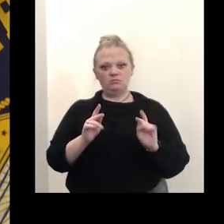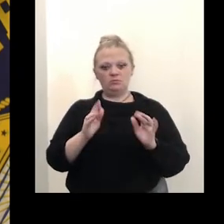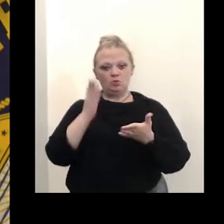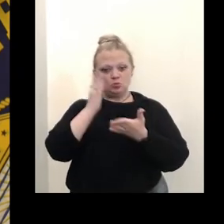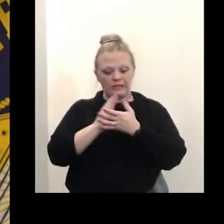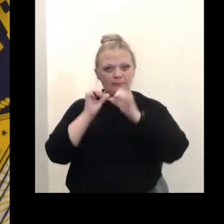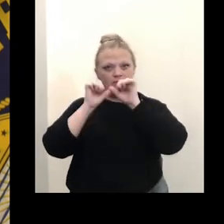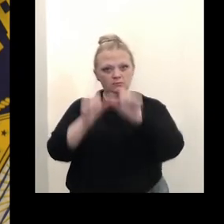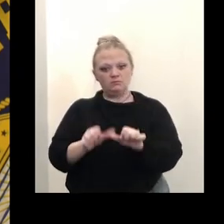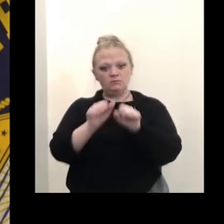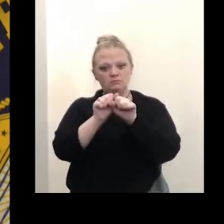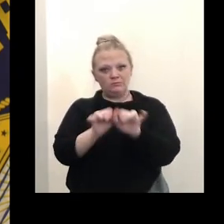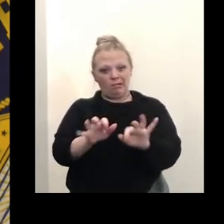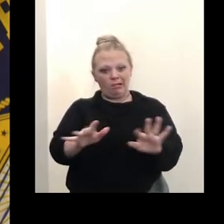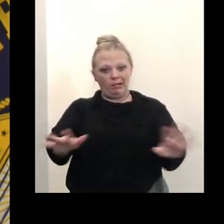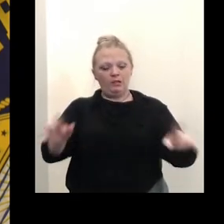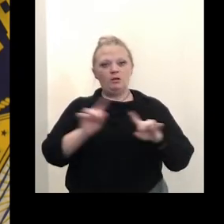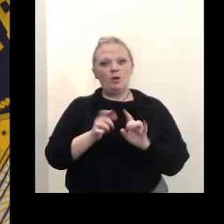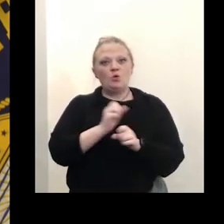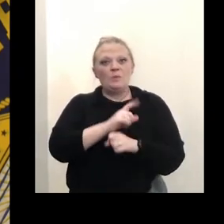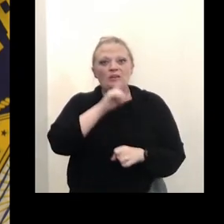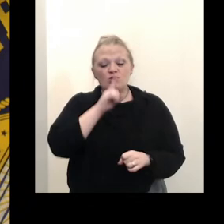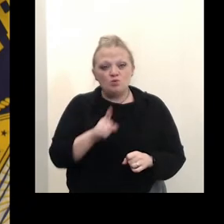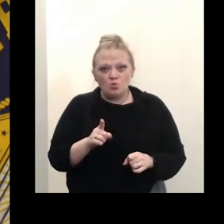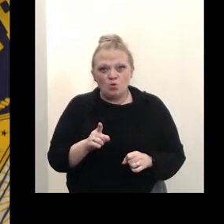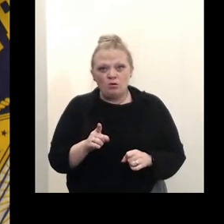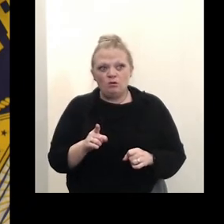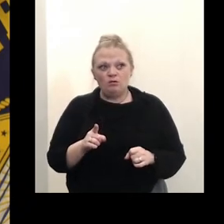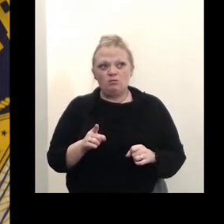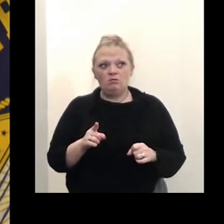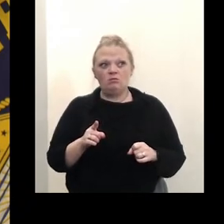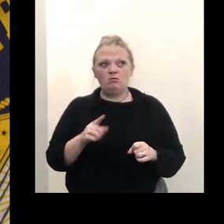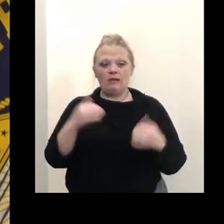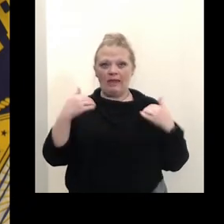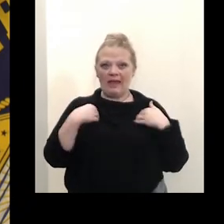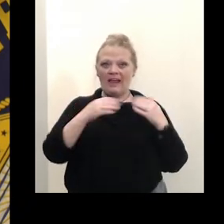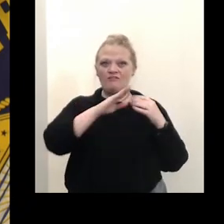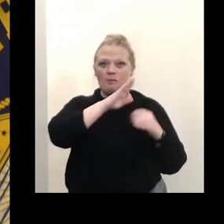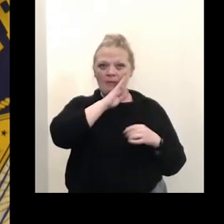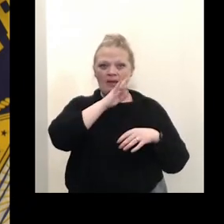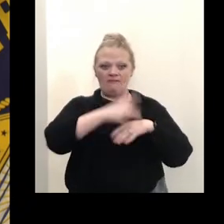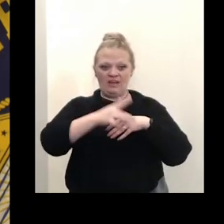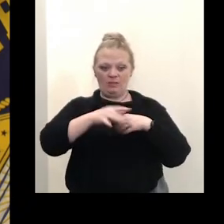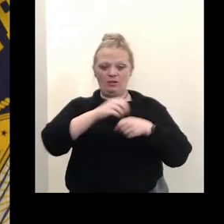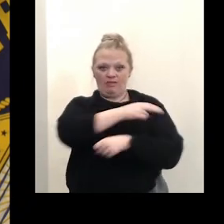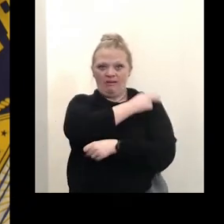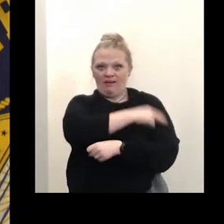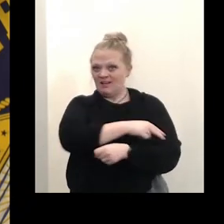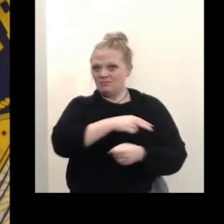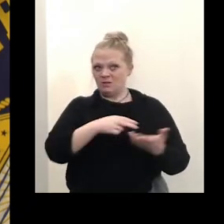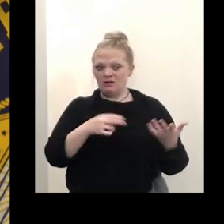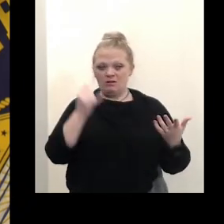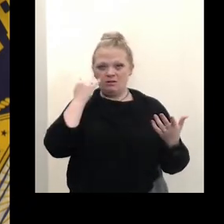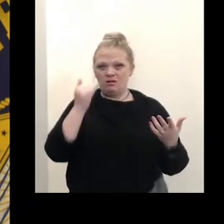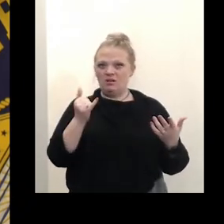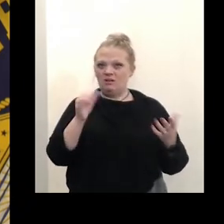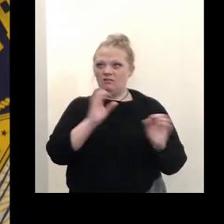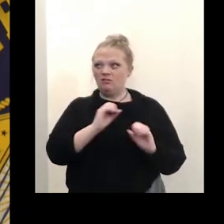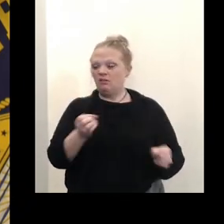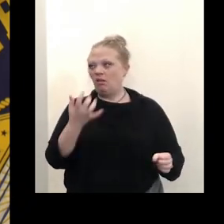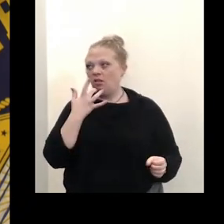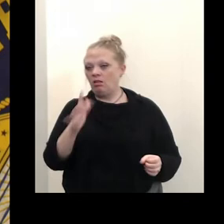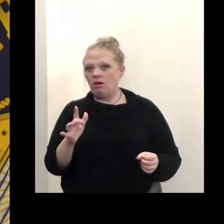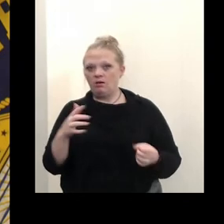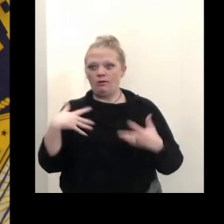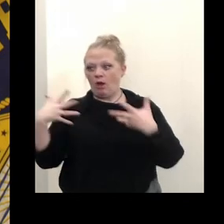covet 19 but we are ensuring that there are beds available in case you are unlucky and get in a car accident or have a heart attack